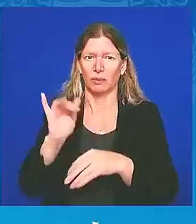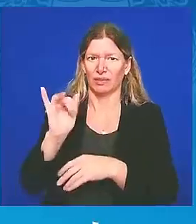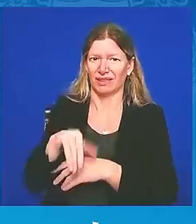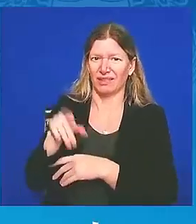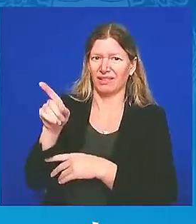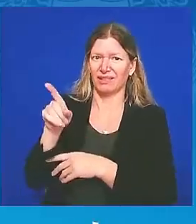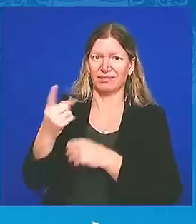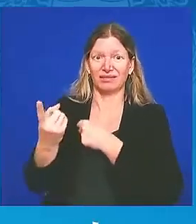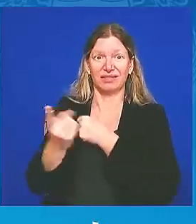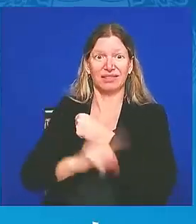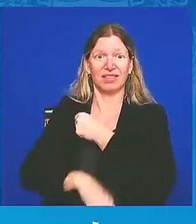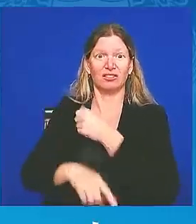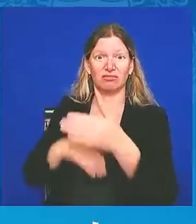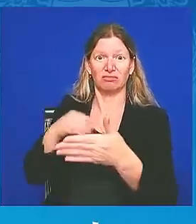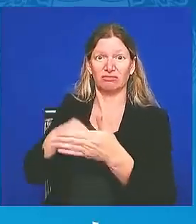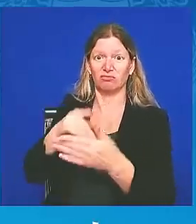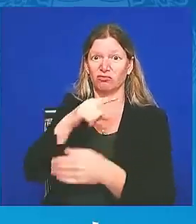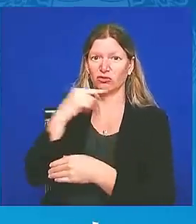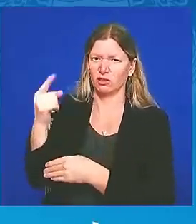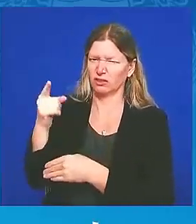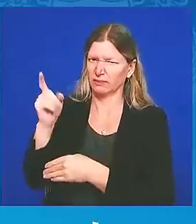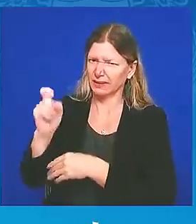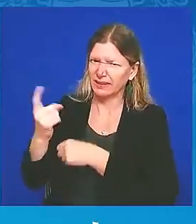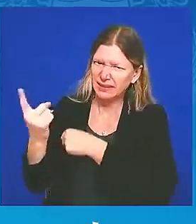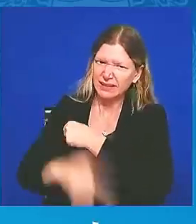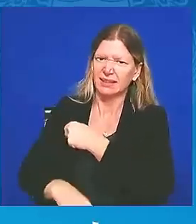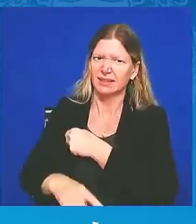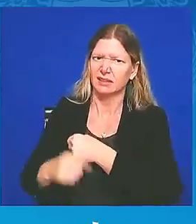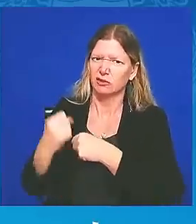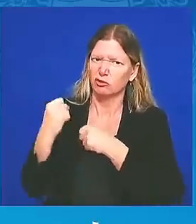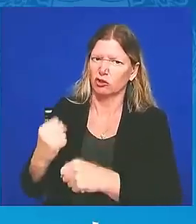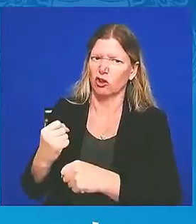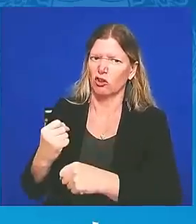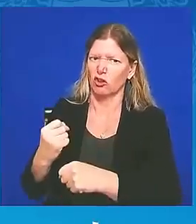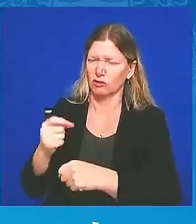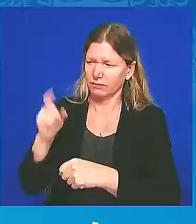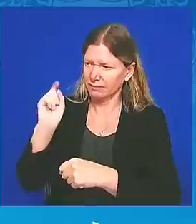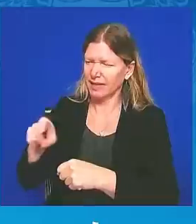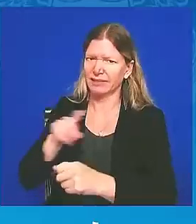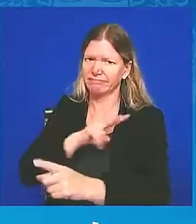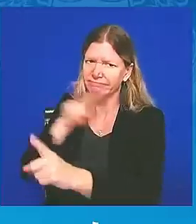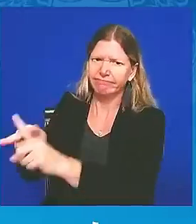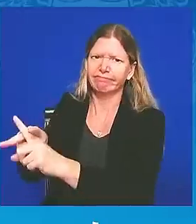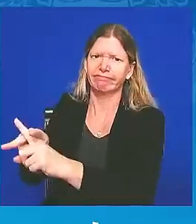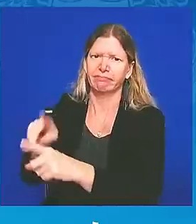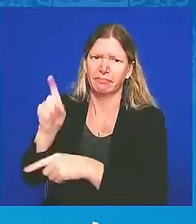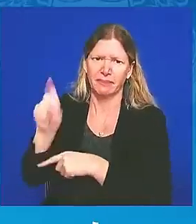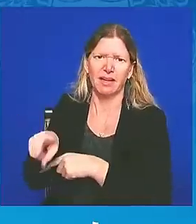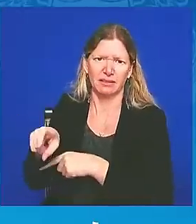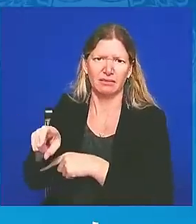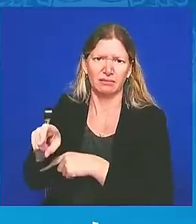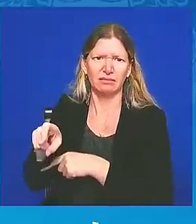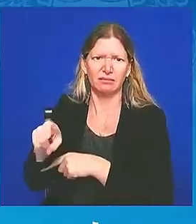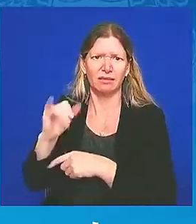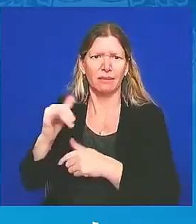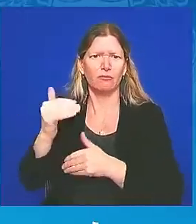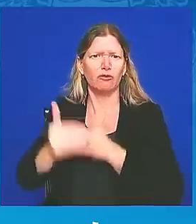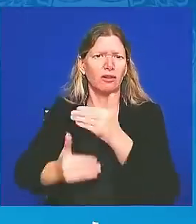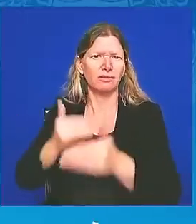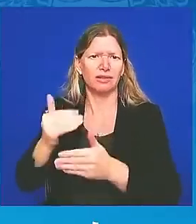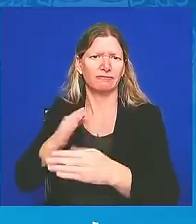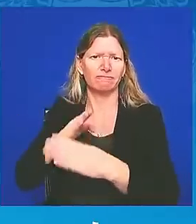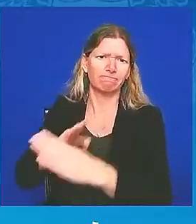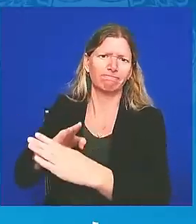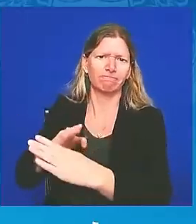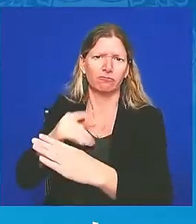immobilized Russian assets to protect Ukraine, our people, our cities, our front line from Russian evil. And, of course, we